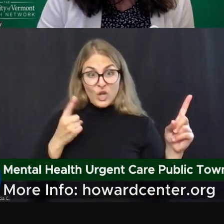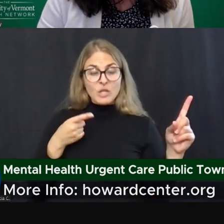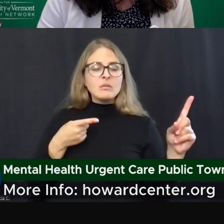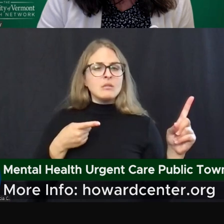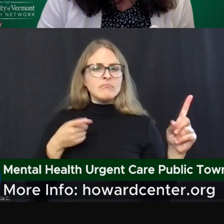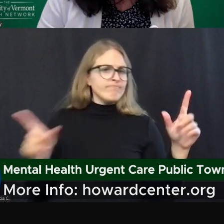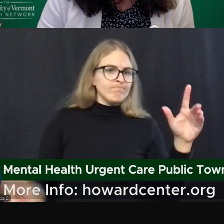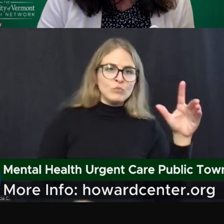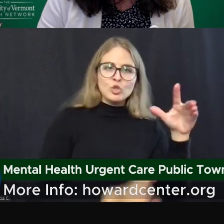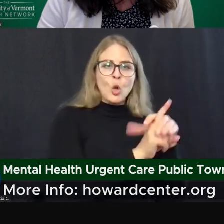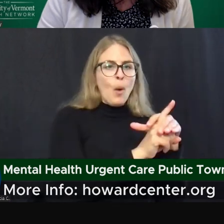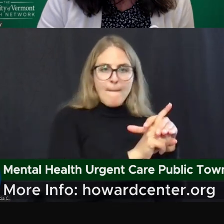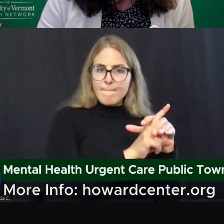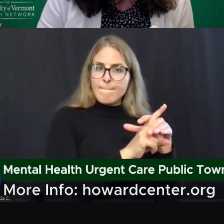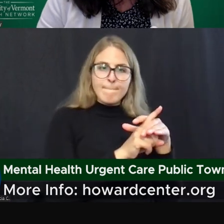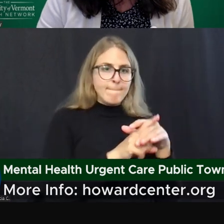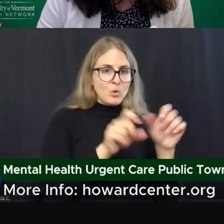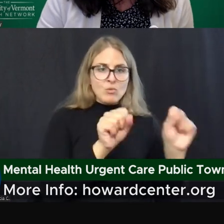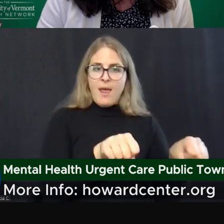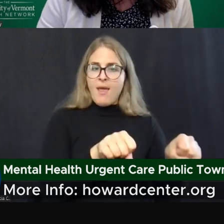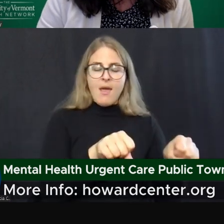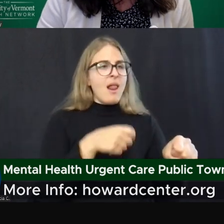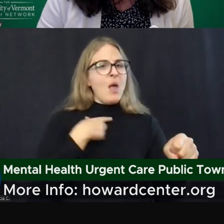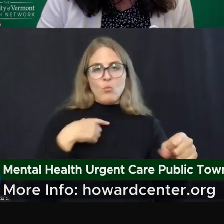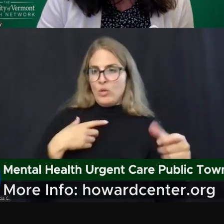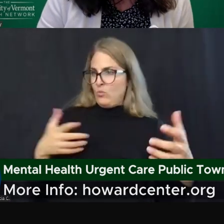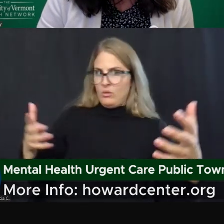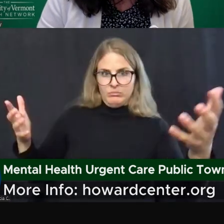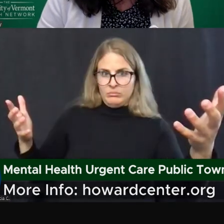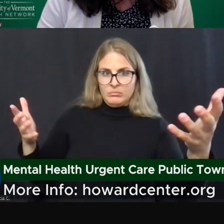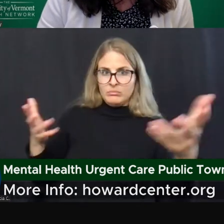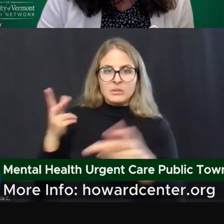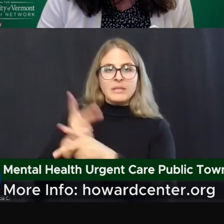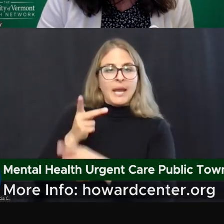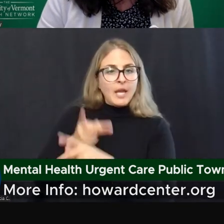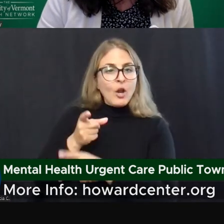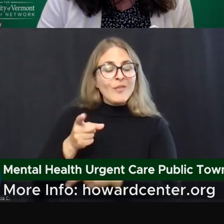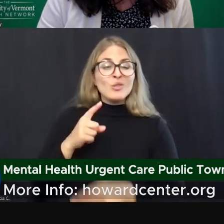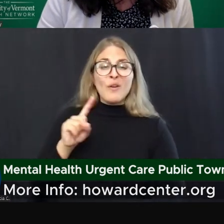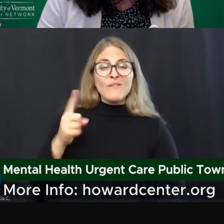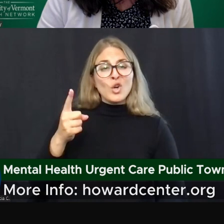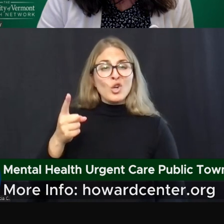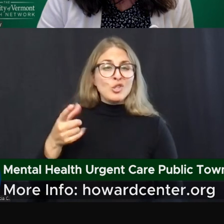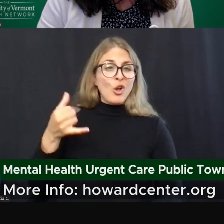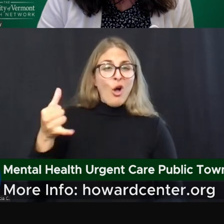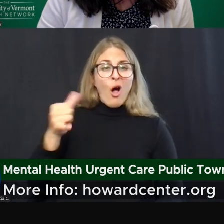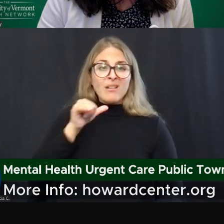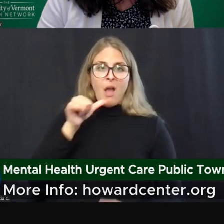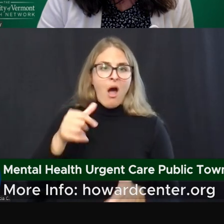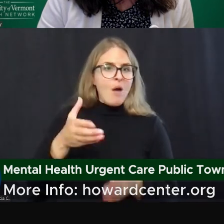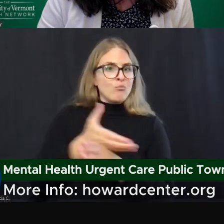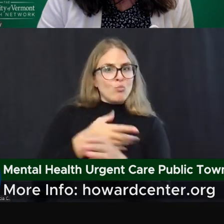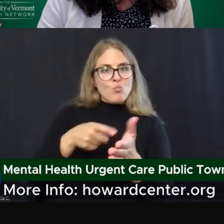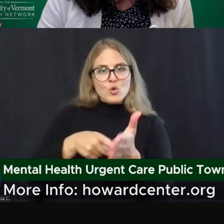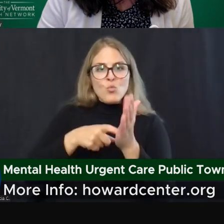show up physically in person and we will welcome them and receive them. So first call is not a prerequisite for accessing the program.